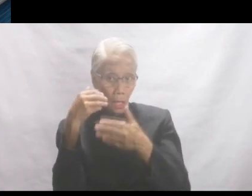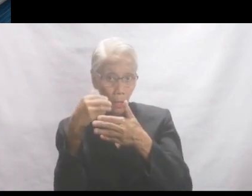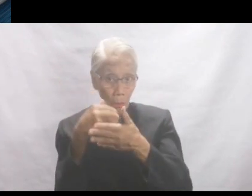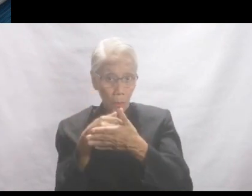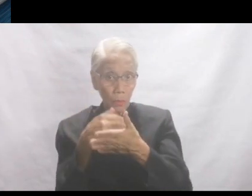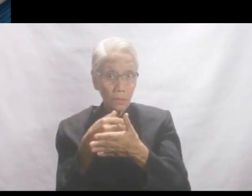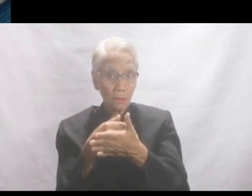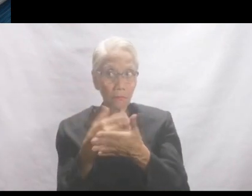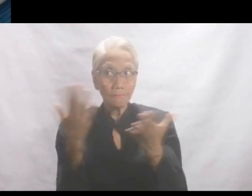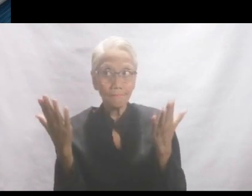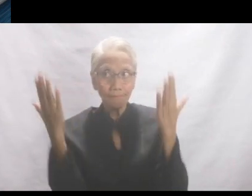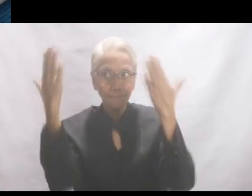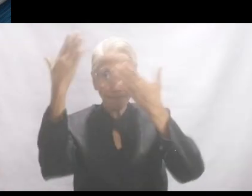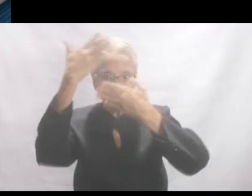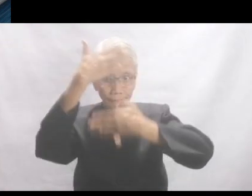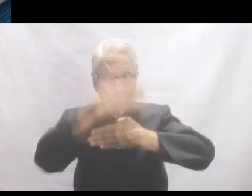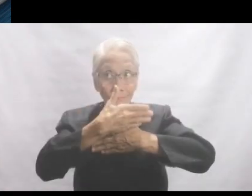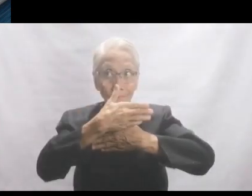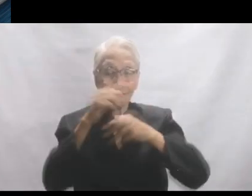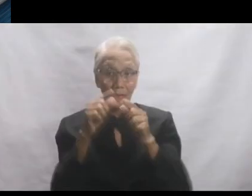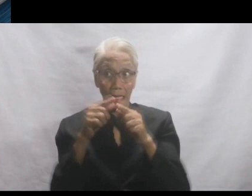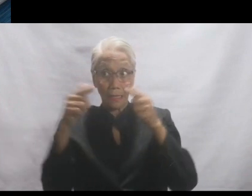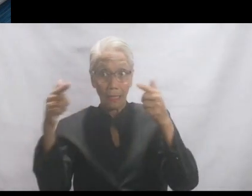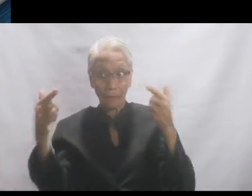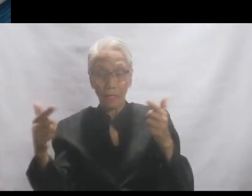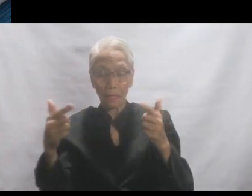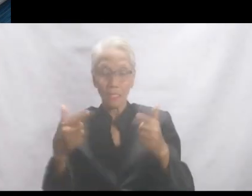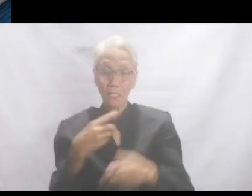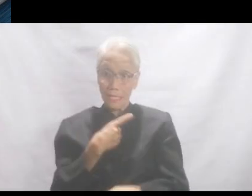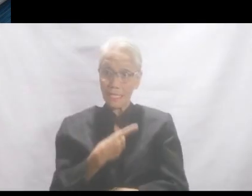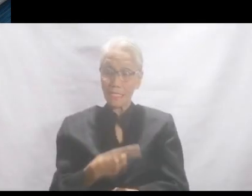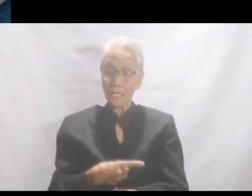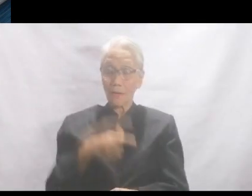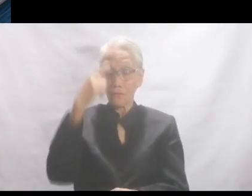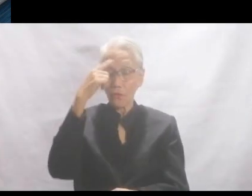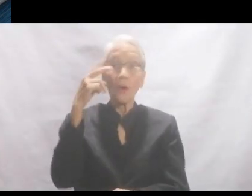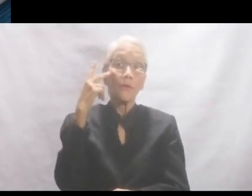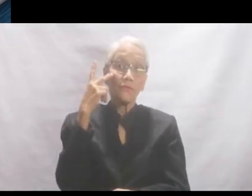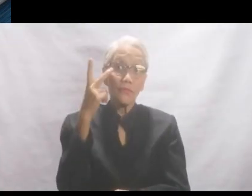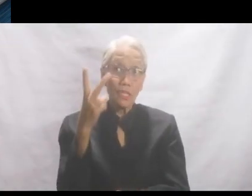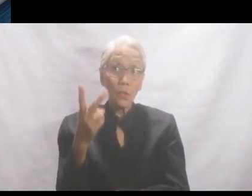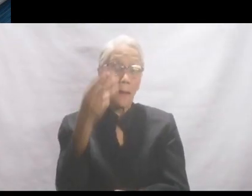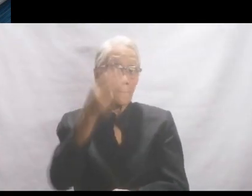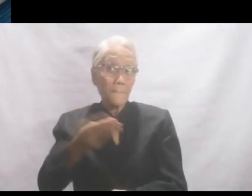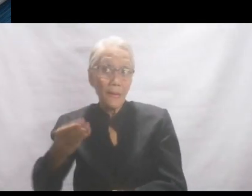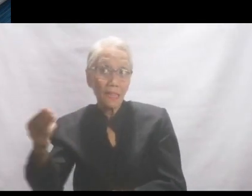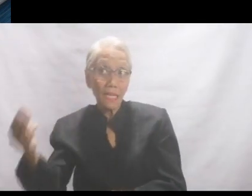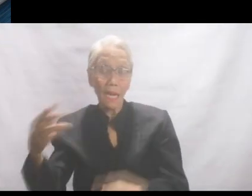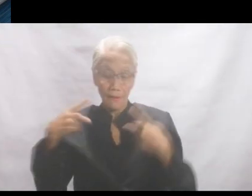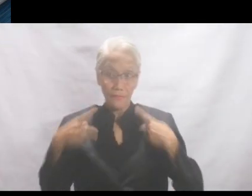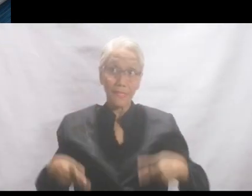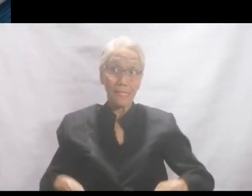we are to being blind the greater is our desire for visual material